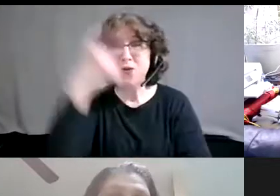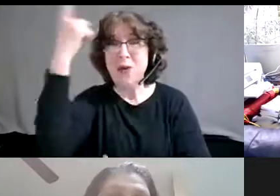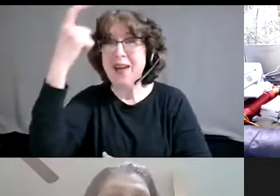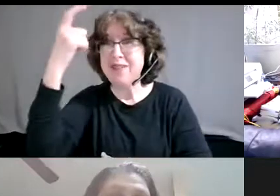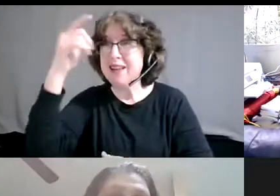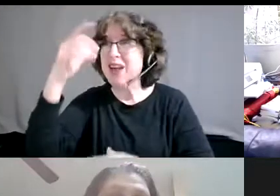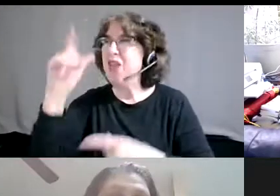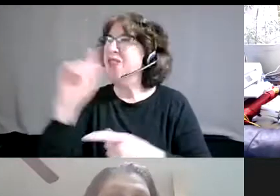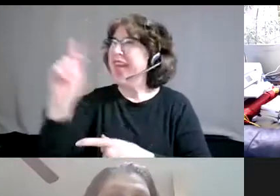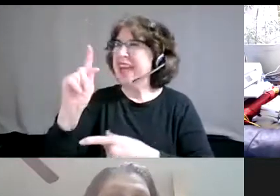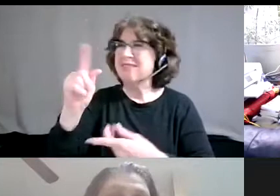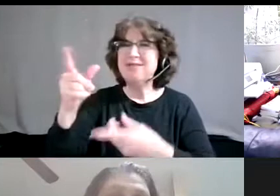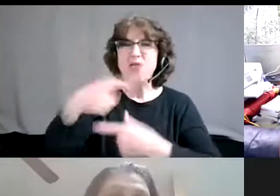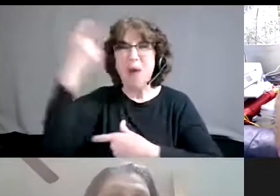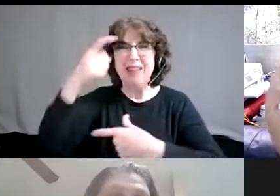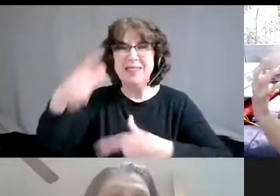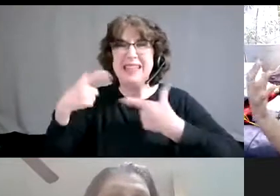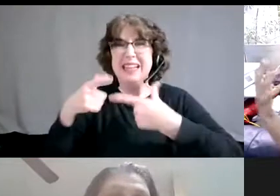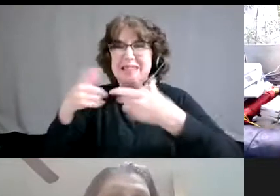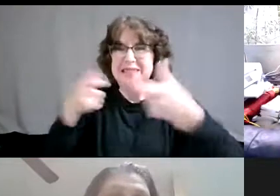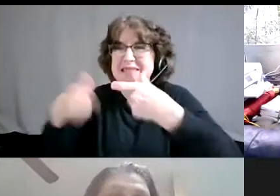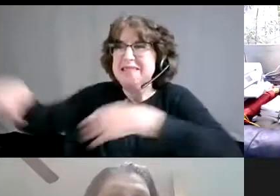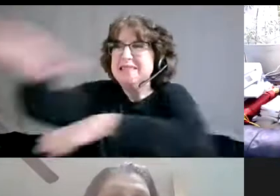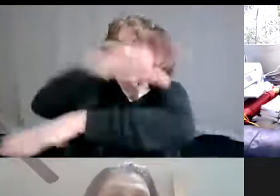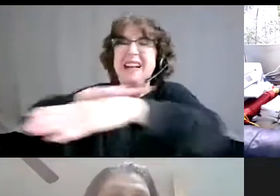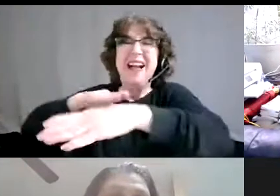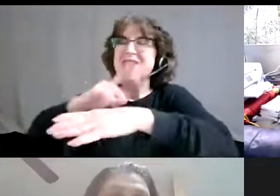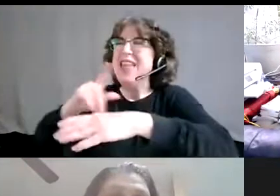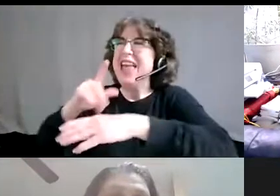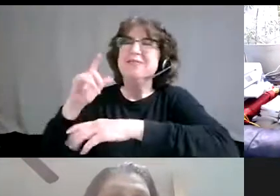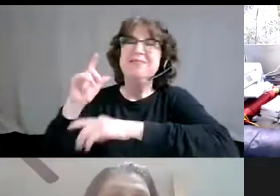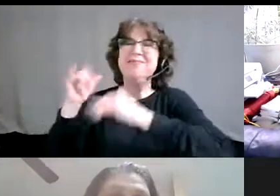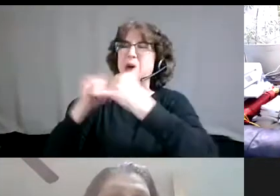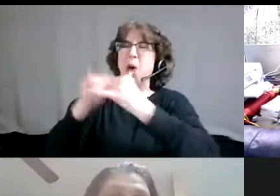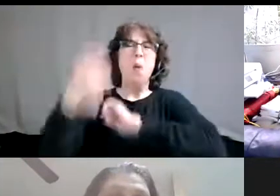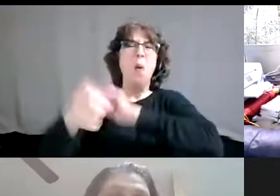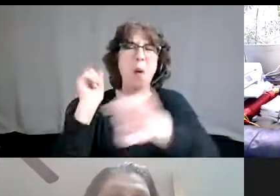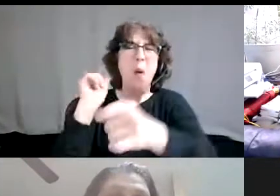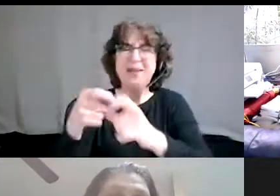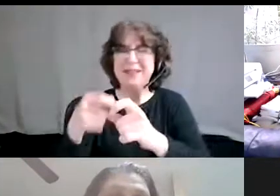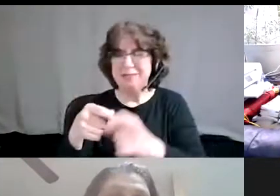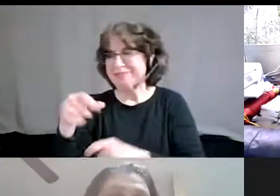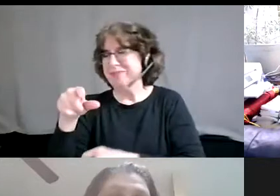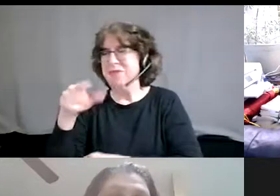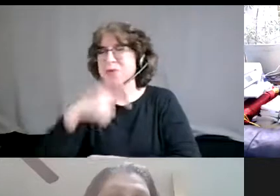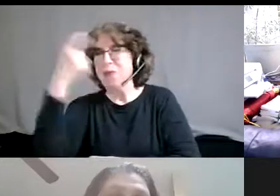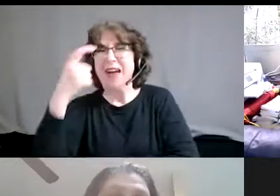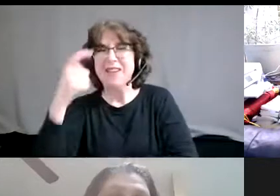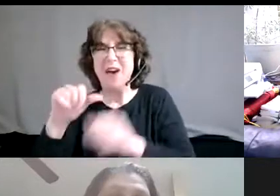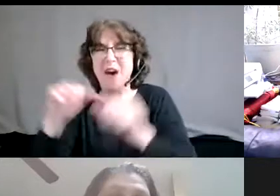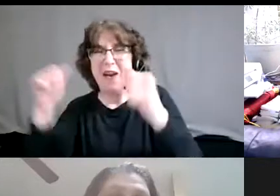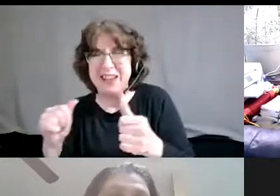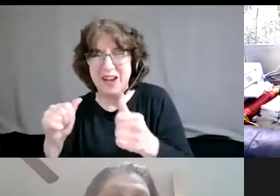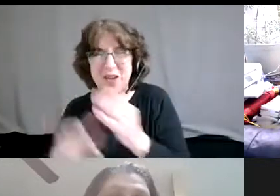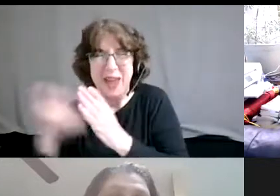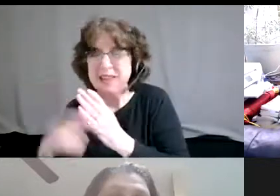won awards over it. They were in like giraffe architecture digest. was a whole situation. So the giraffe was hiring for